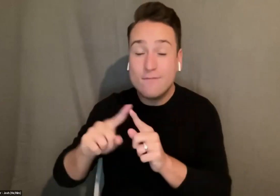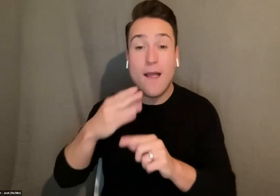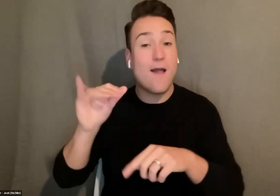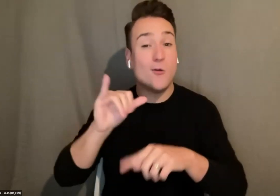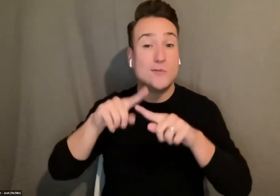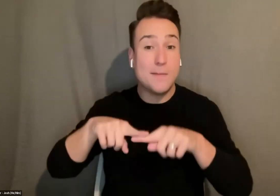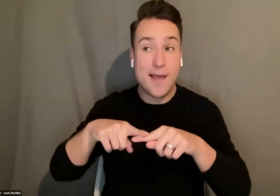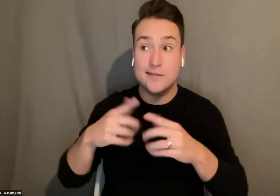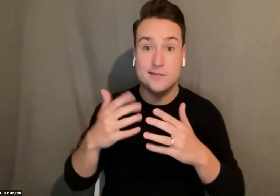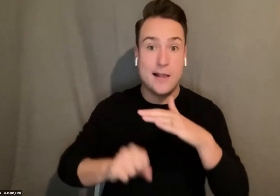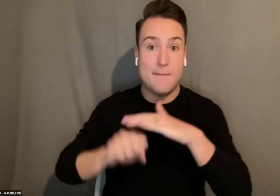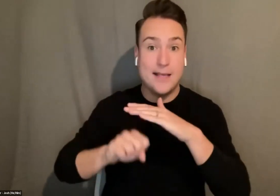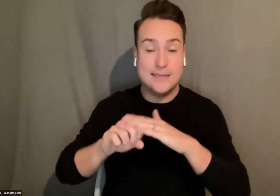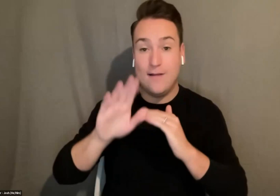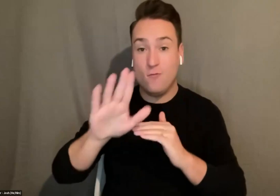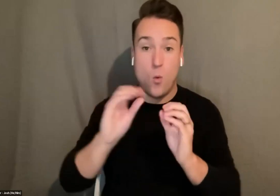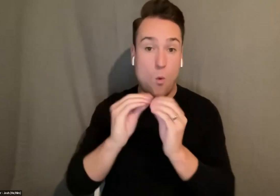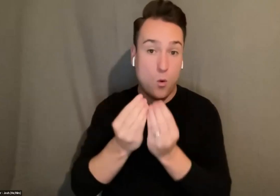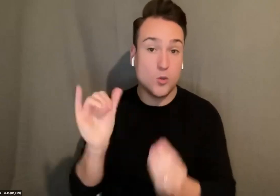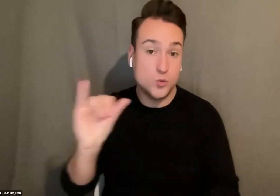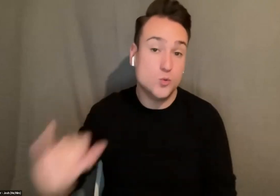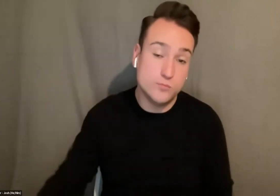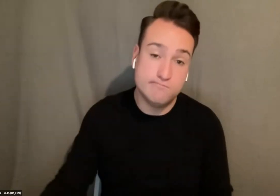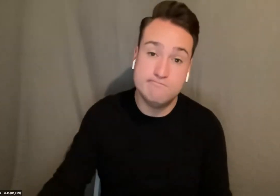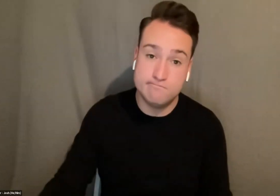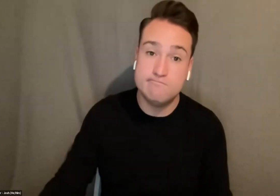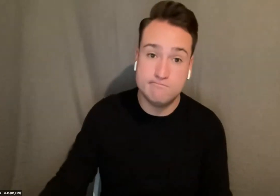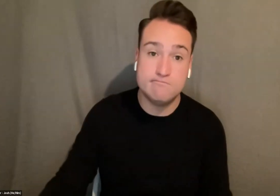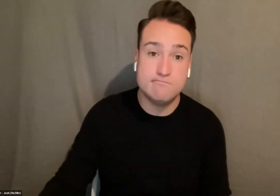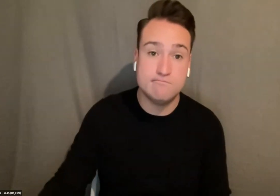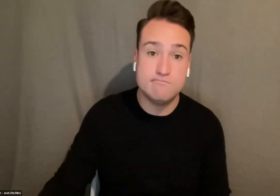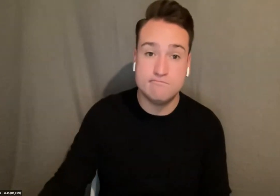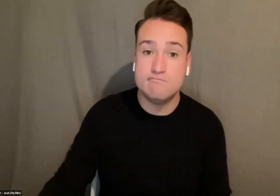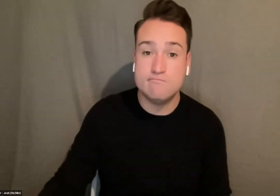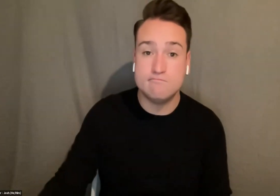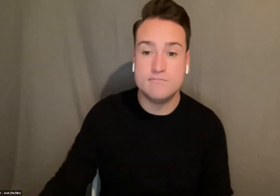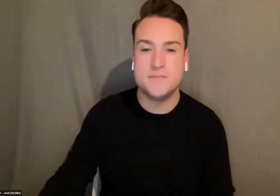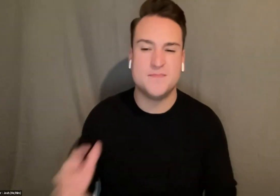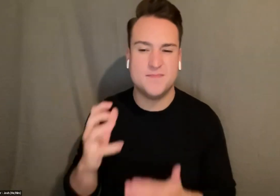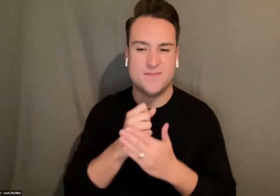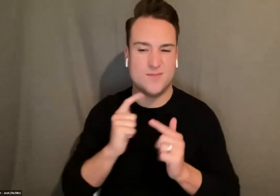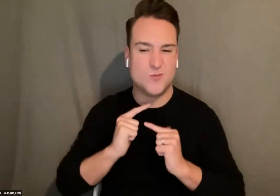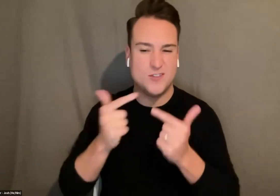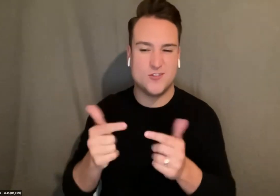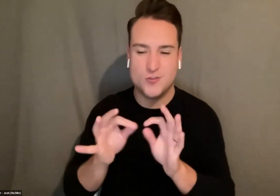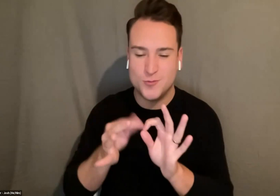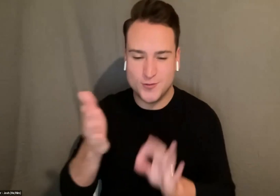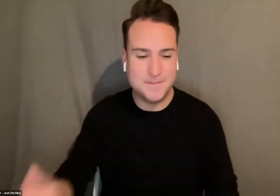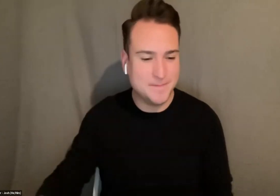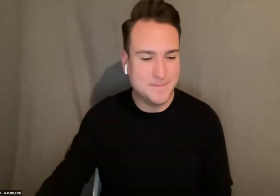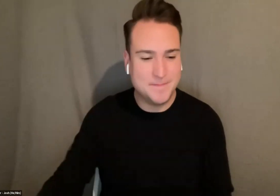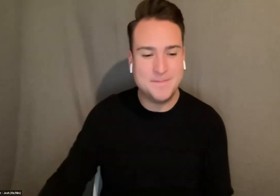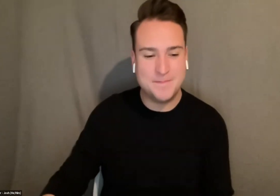capacity of your organization um I see a question what is the development timeline